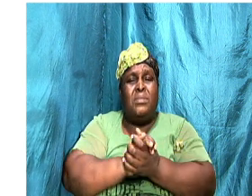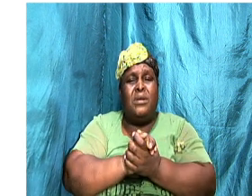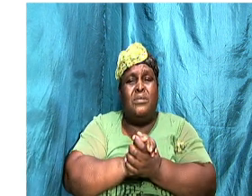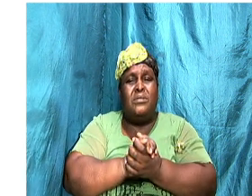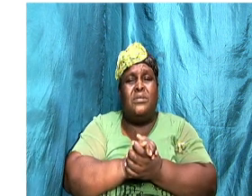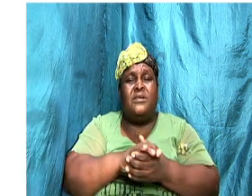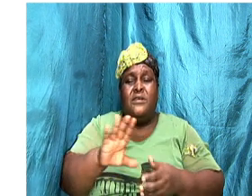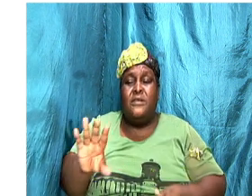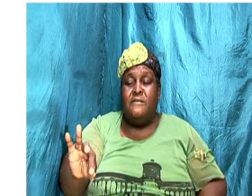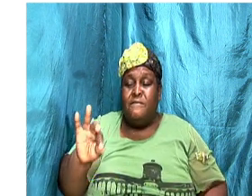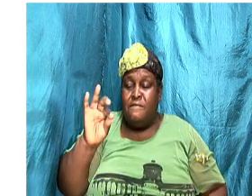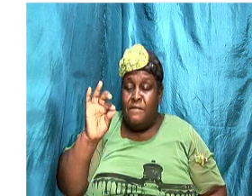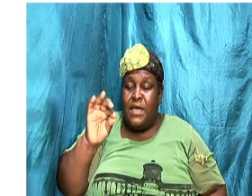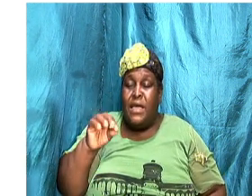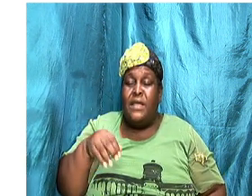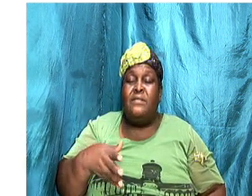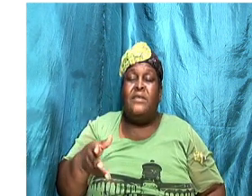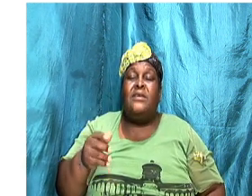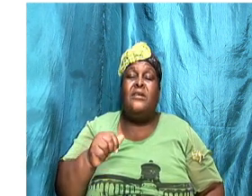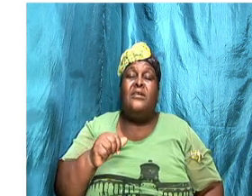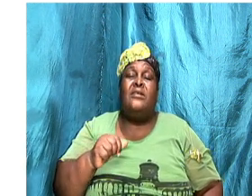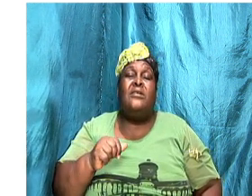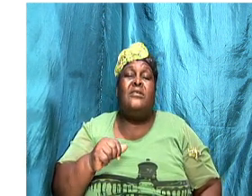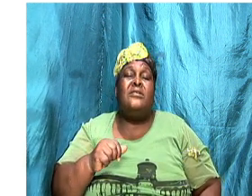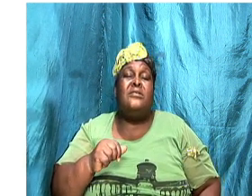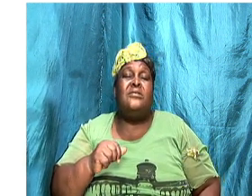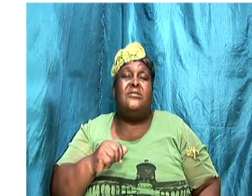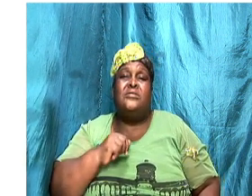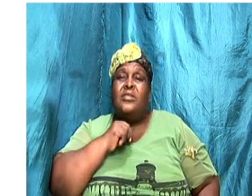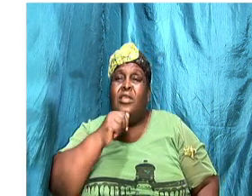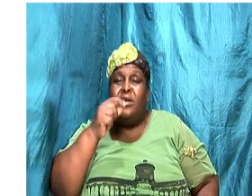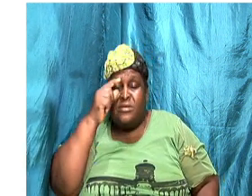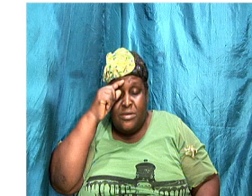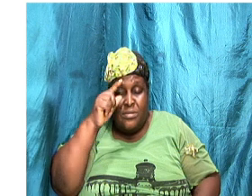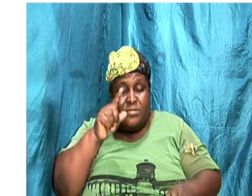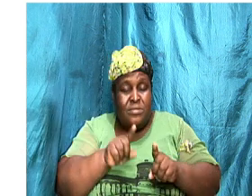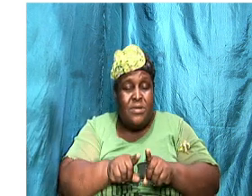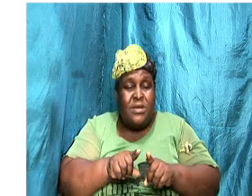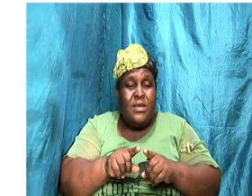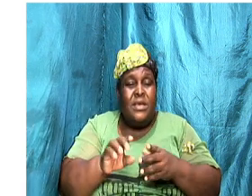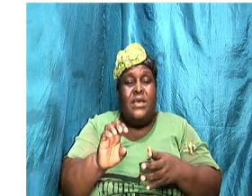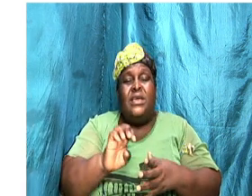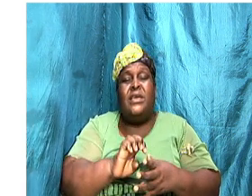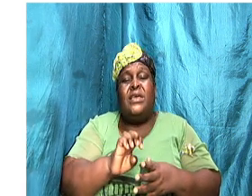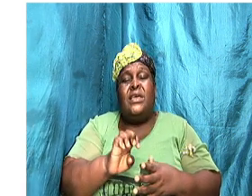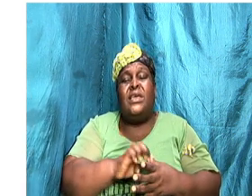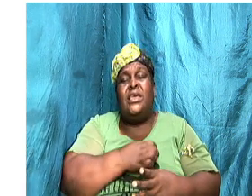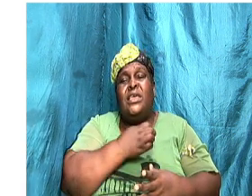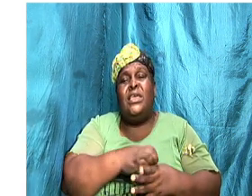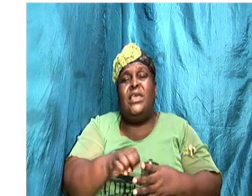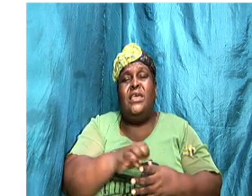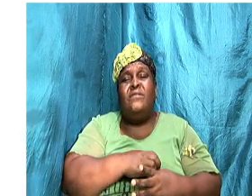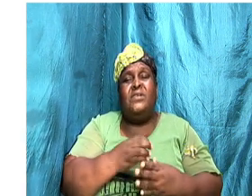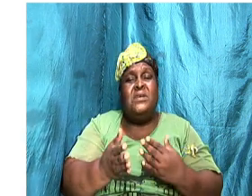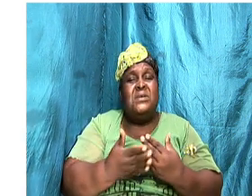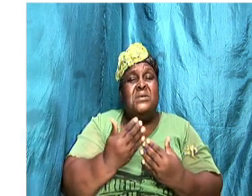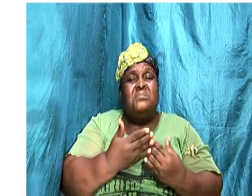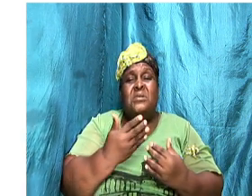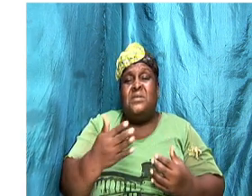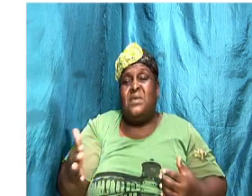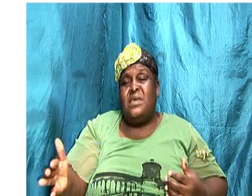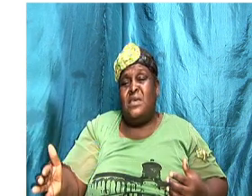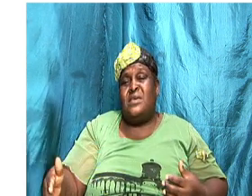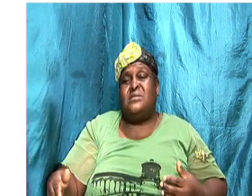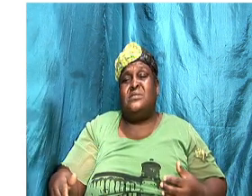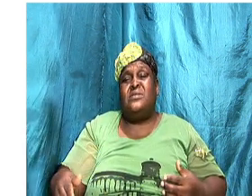that there will be disagreement even over some simple things but how it is treated it